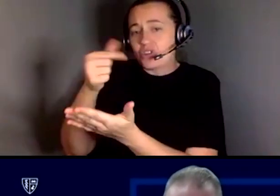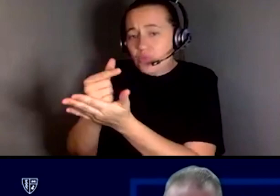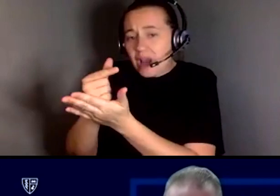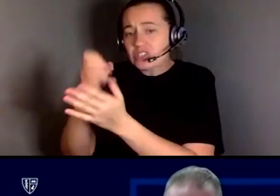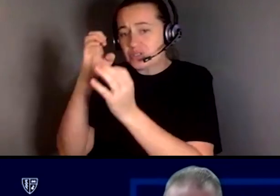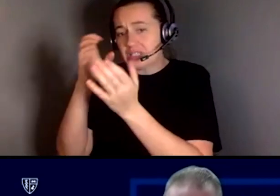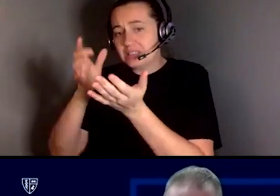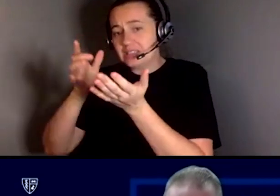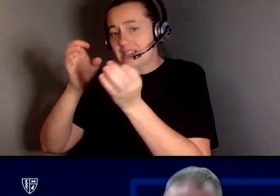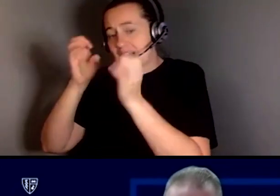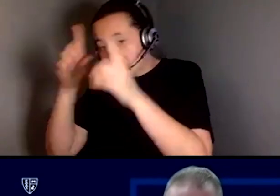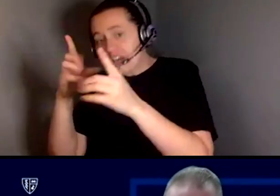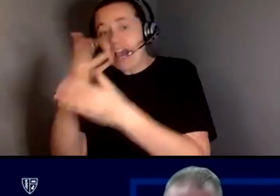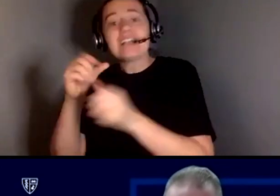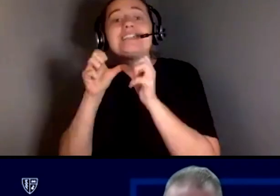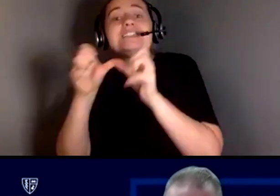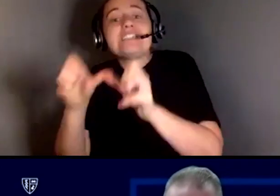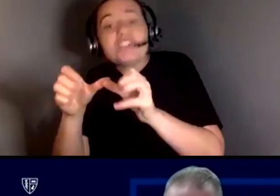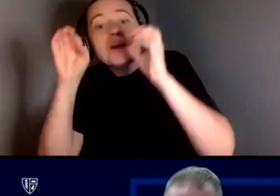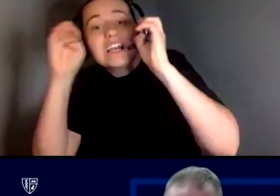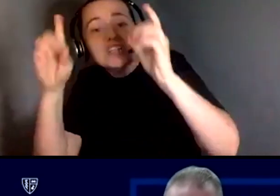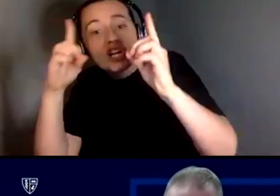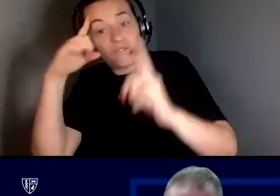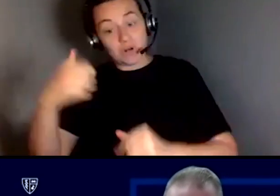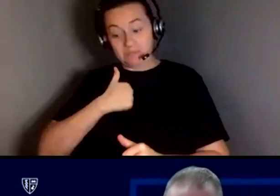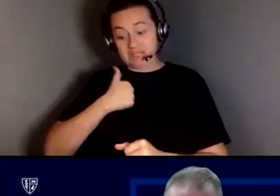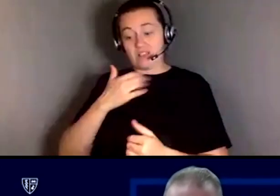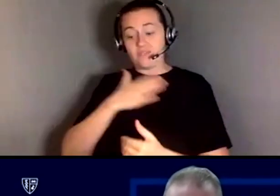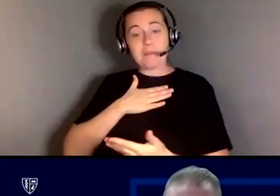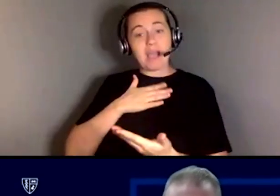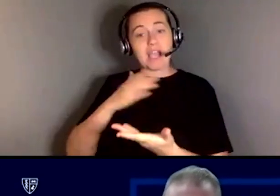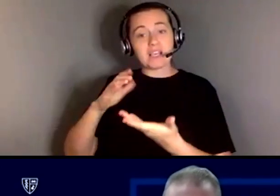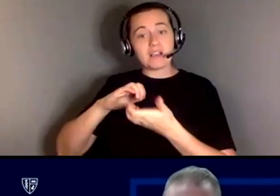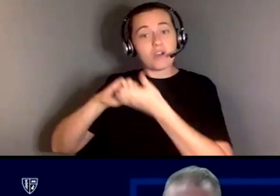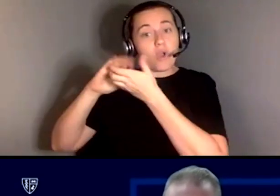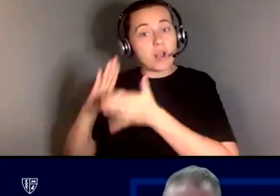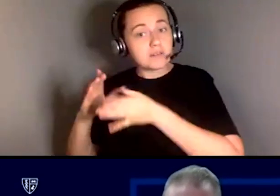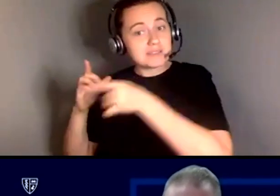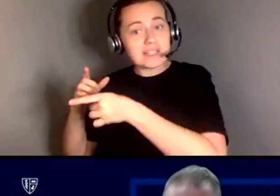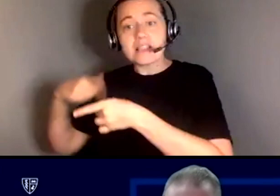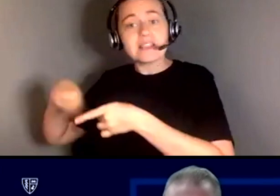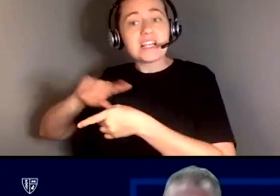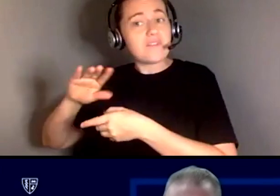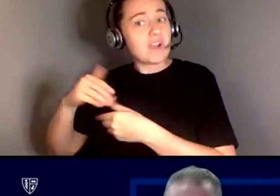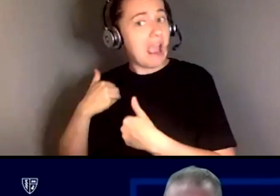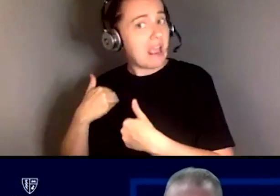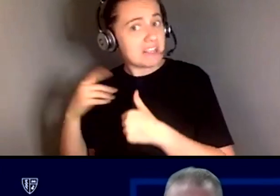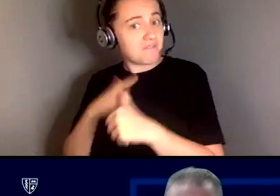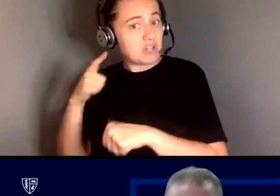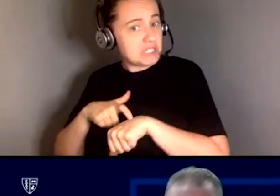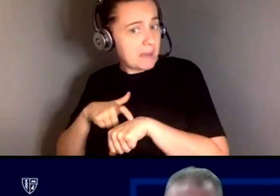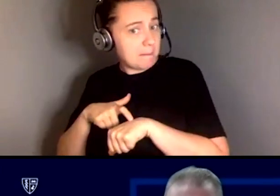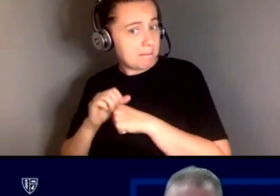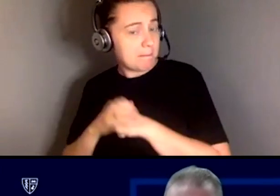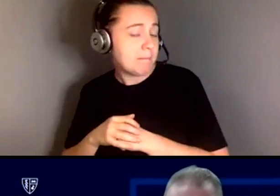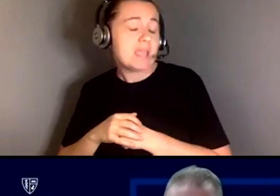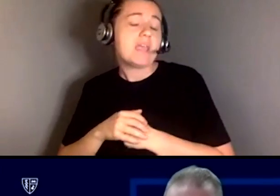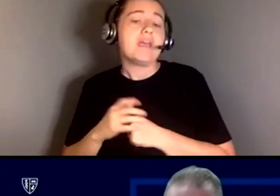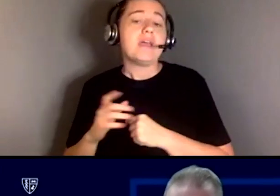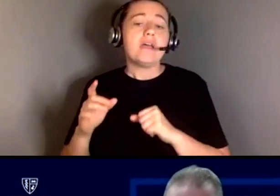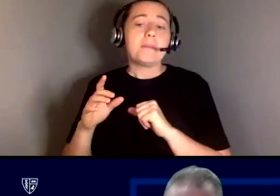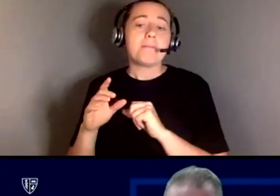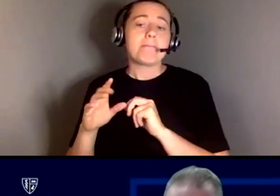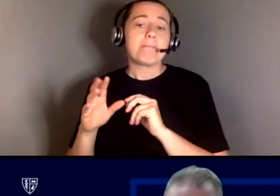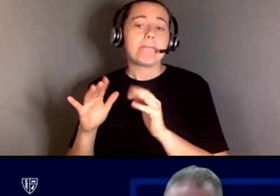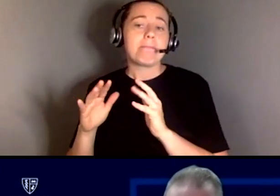continuing education for folks like myself and my colleagues who, um, never got it in the first round also to, for